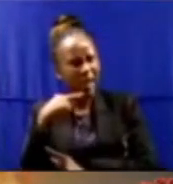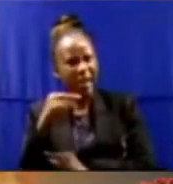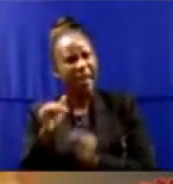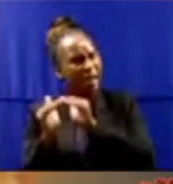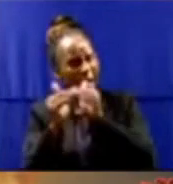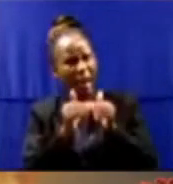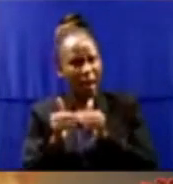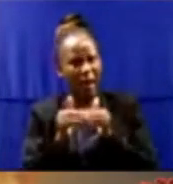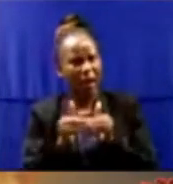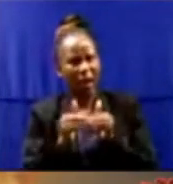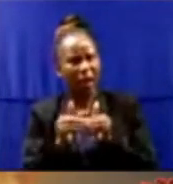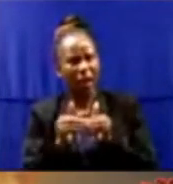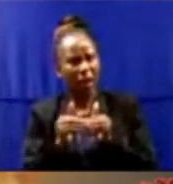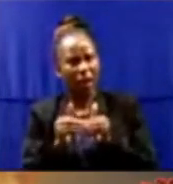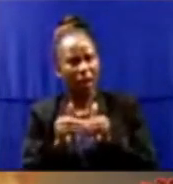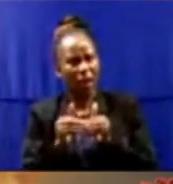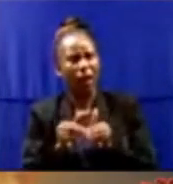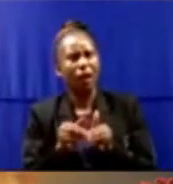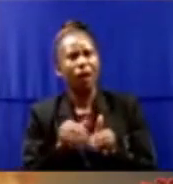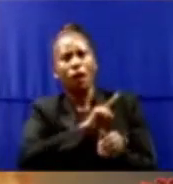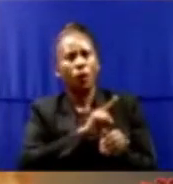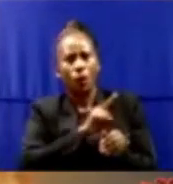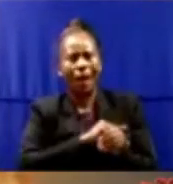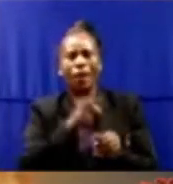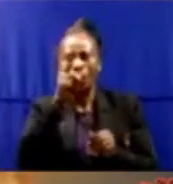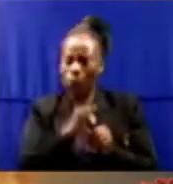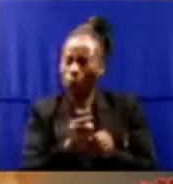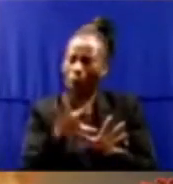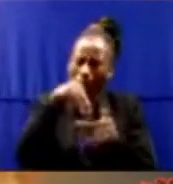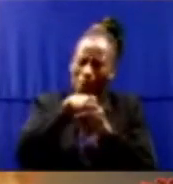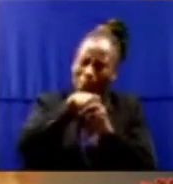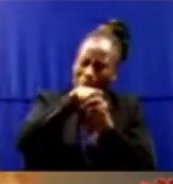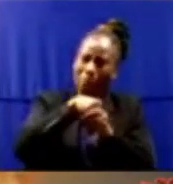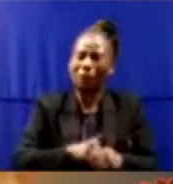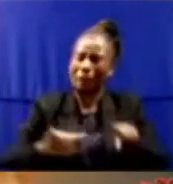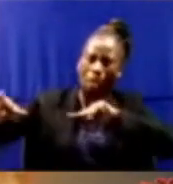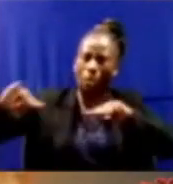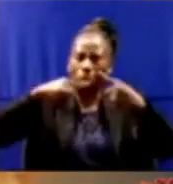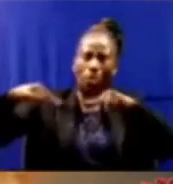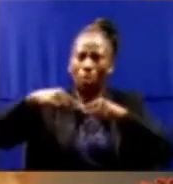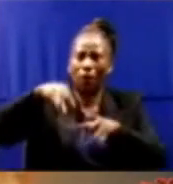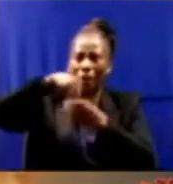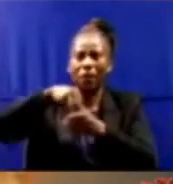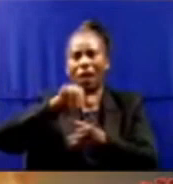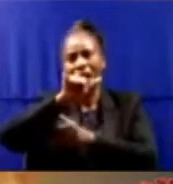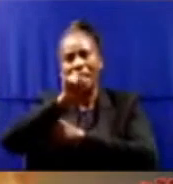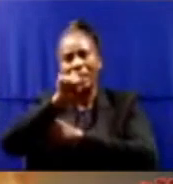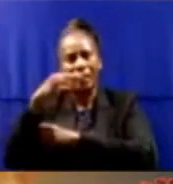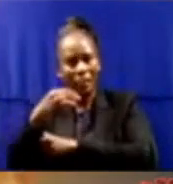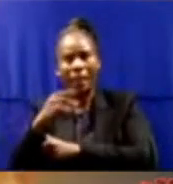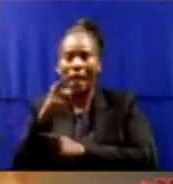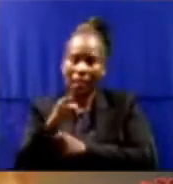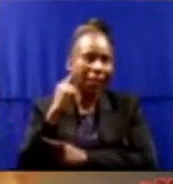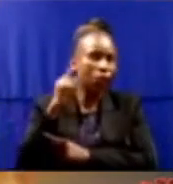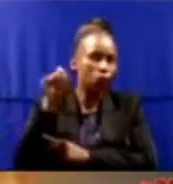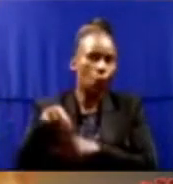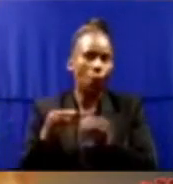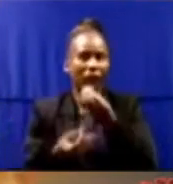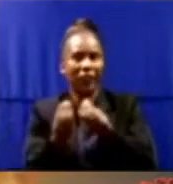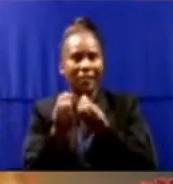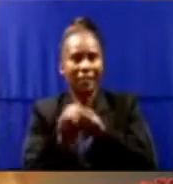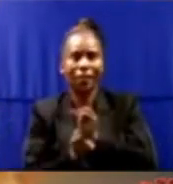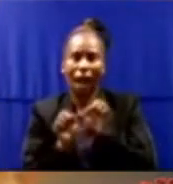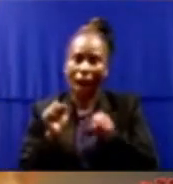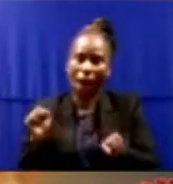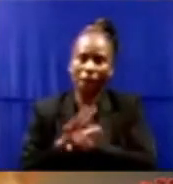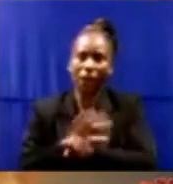so caught up in the internal battles in the ANC while this pandemic rages across South Africa. You said you didn't want to be seen as